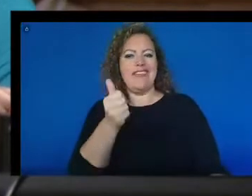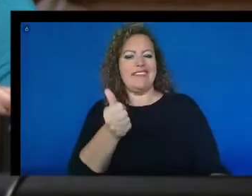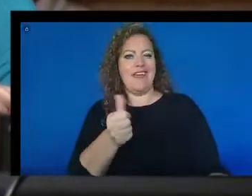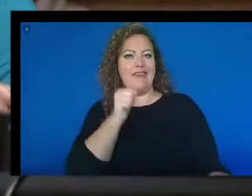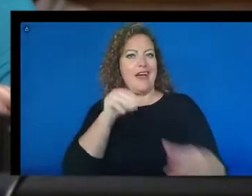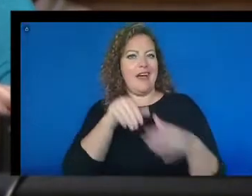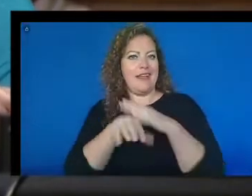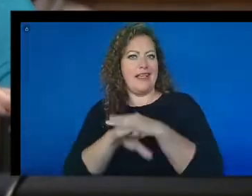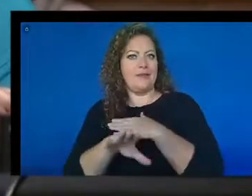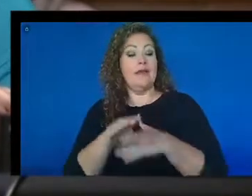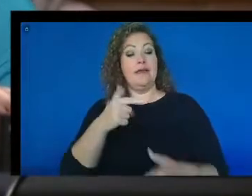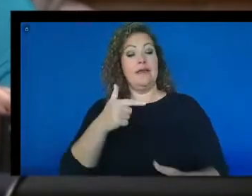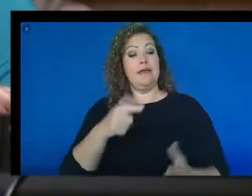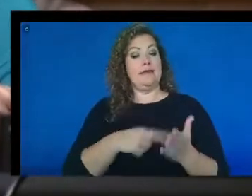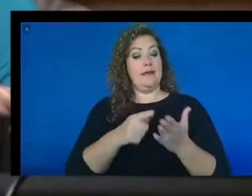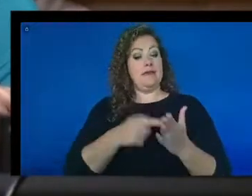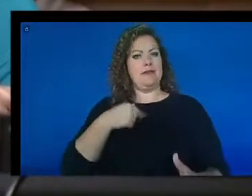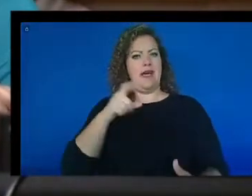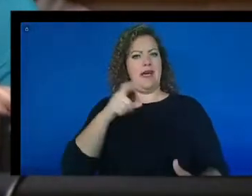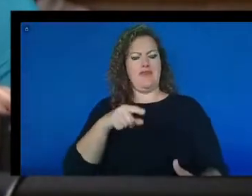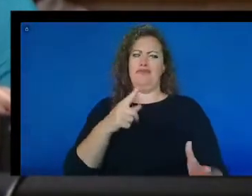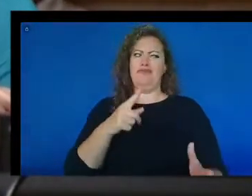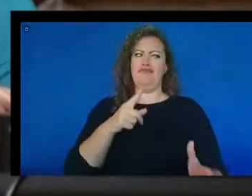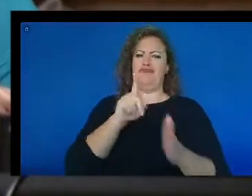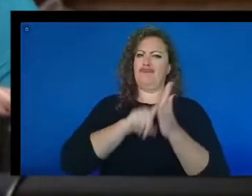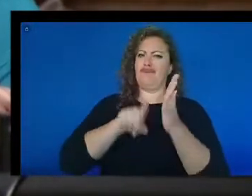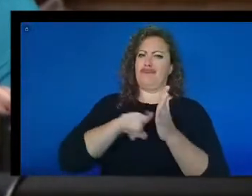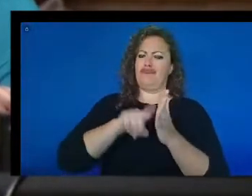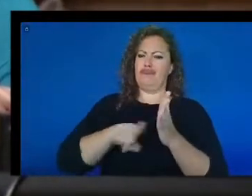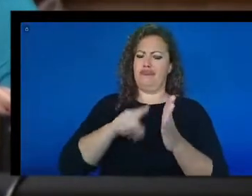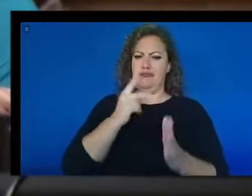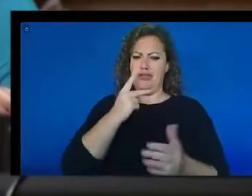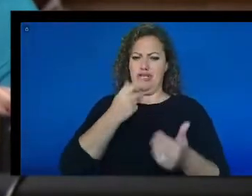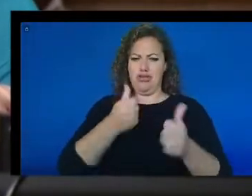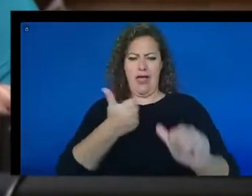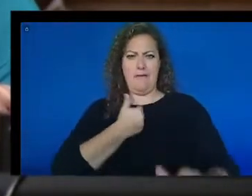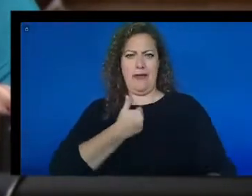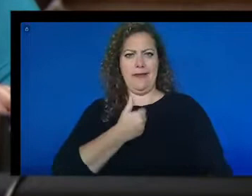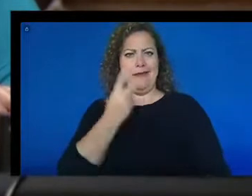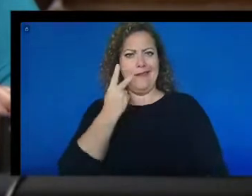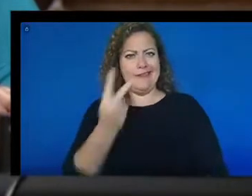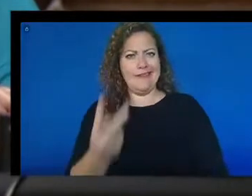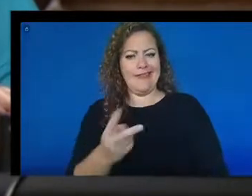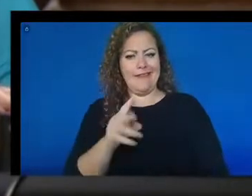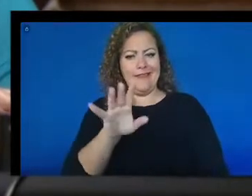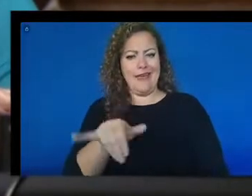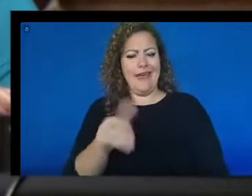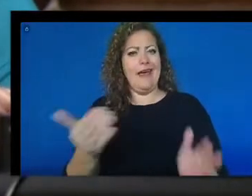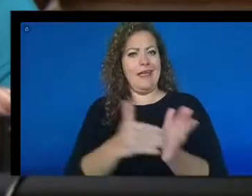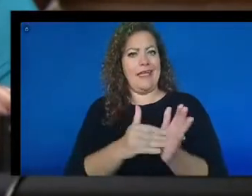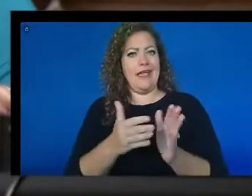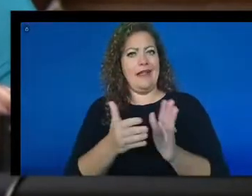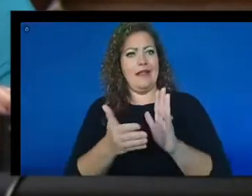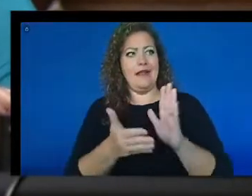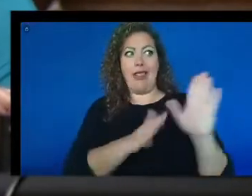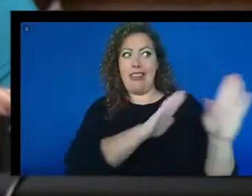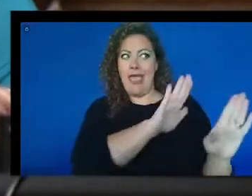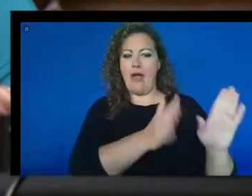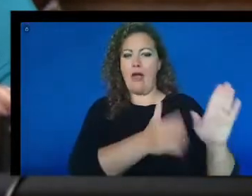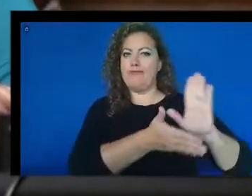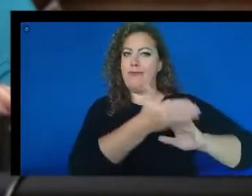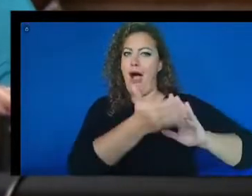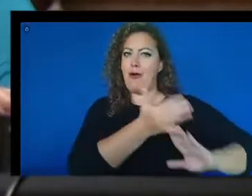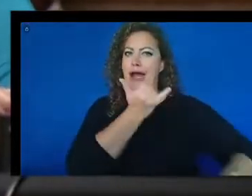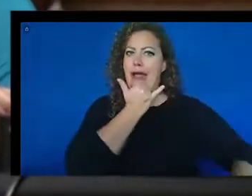detective work to try it out myself to see if indeed if it is, again, operator error, or is it an error